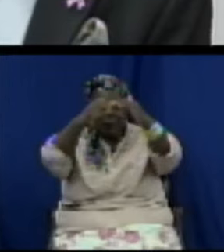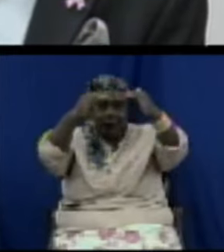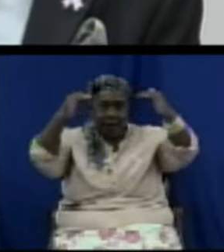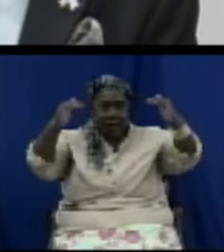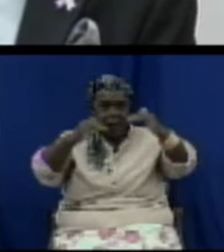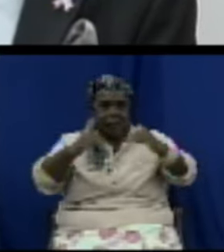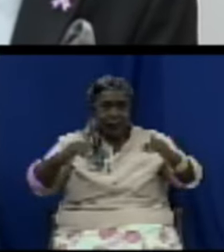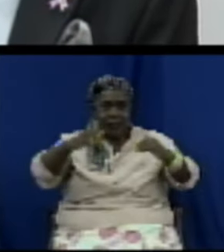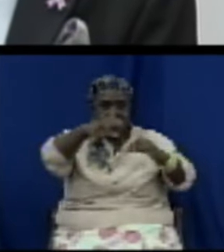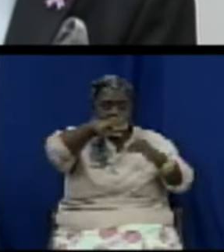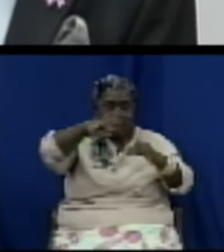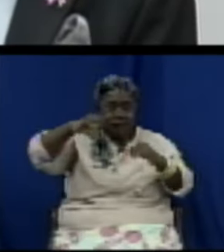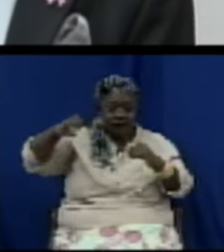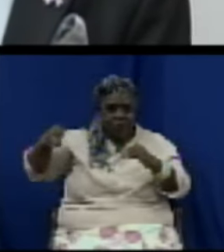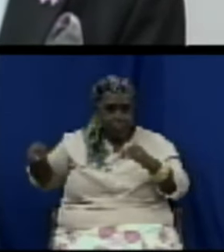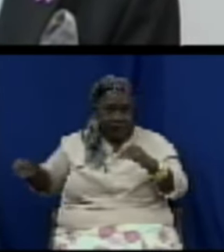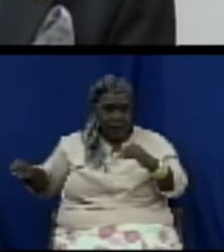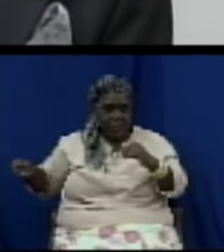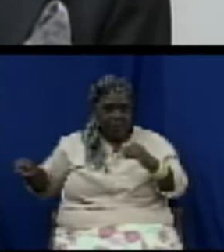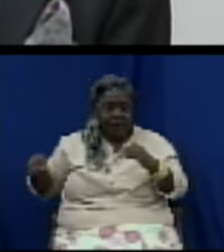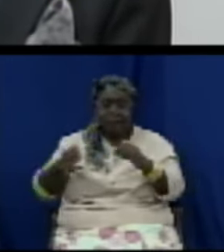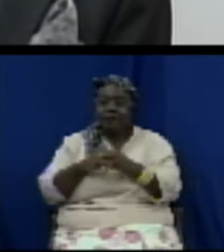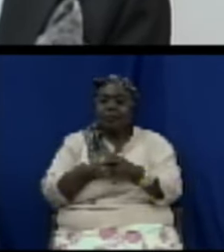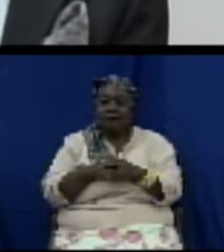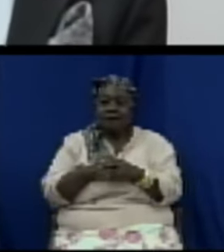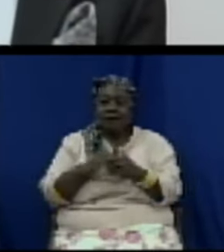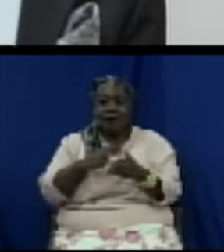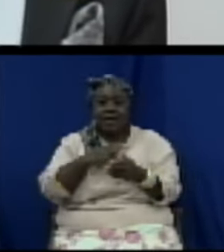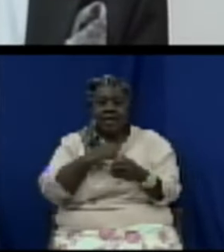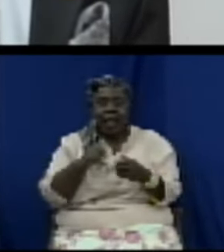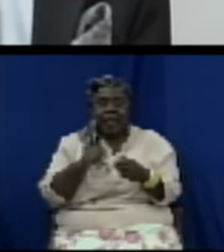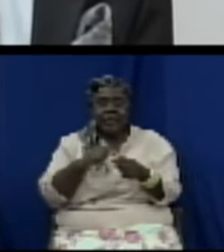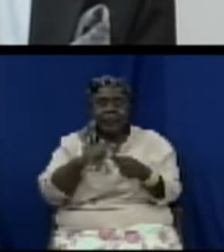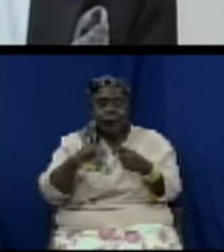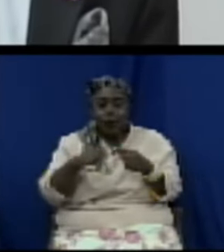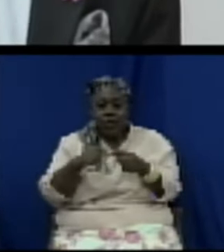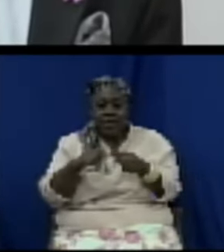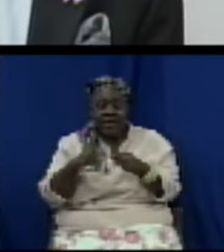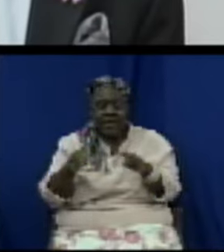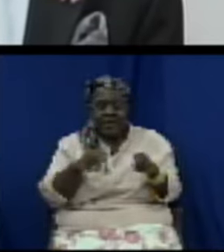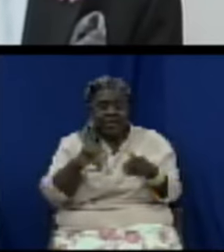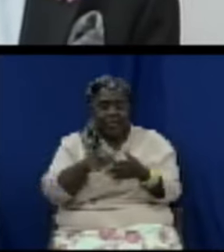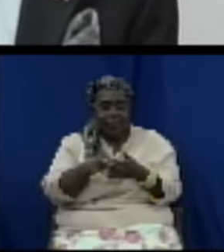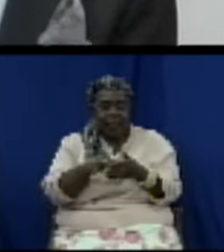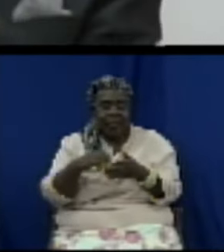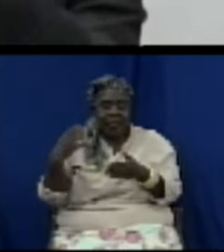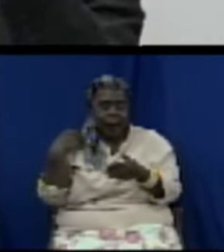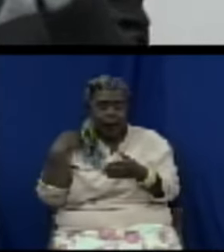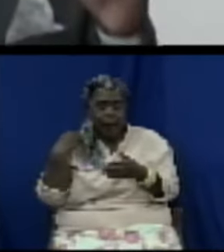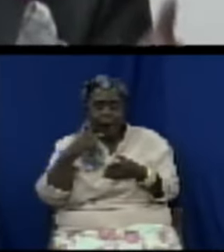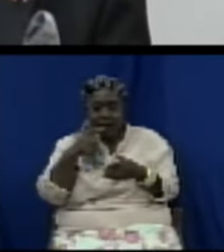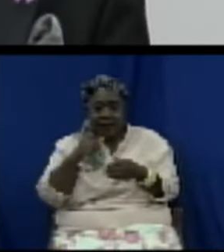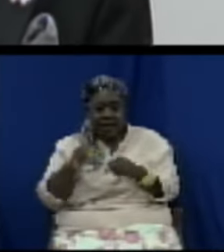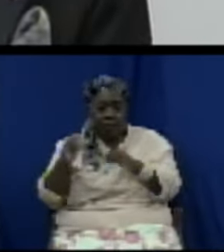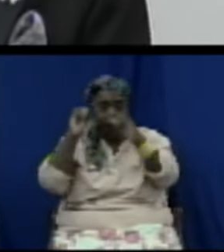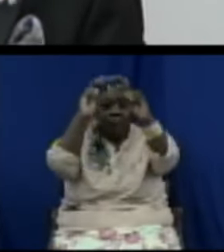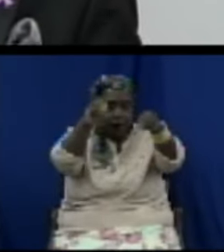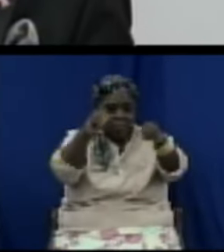on the product he can be brought to the court